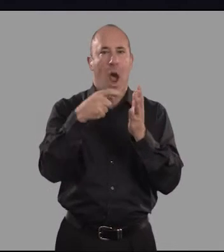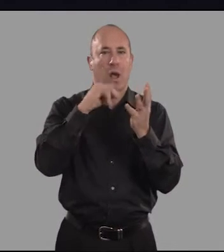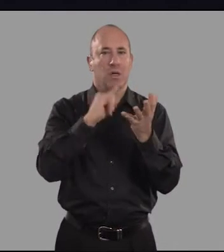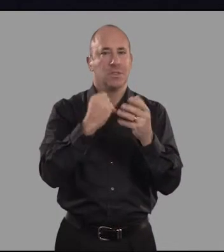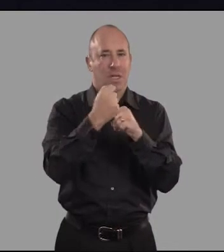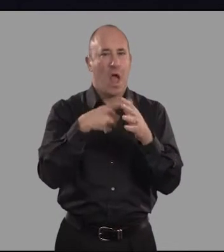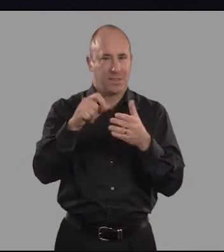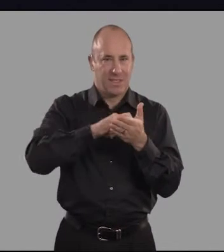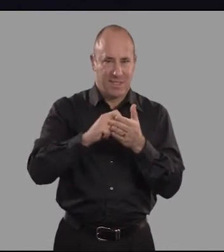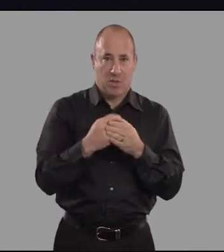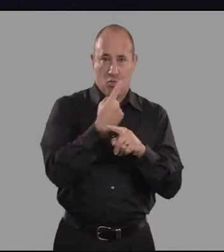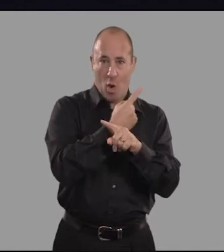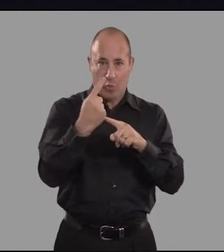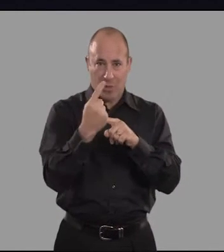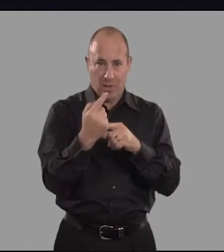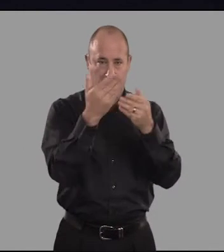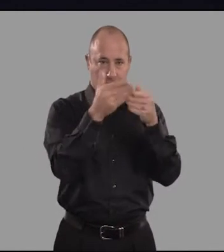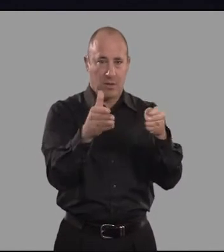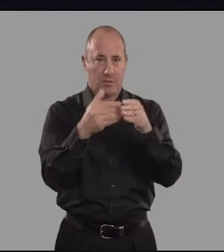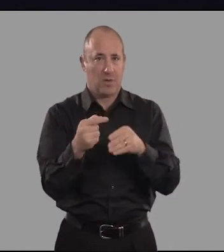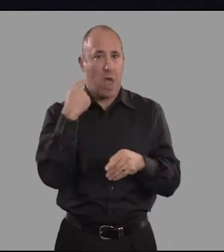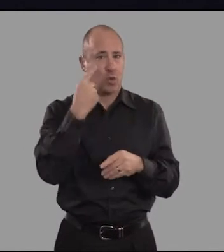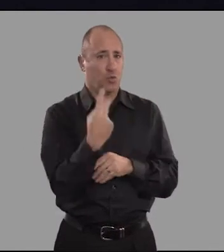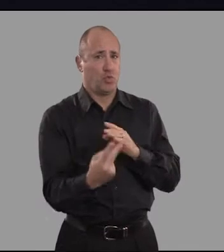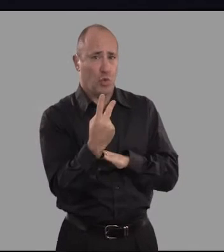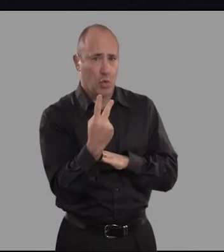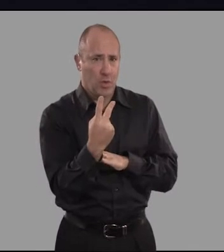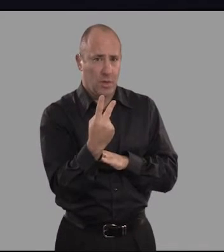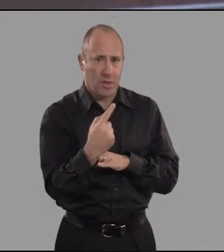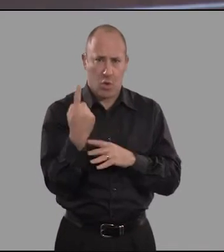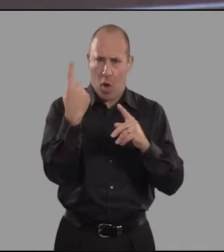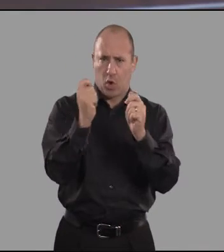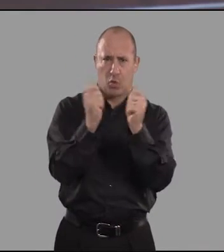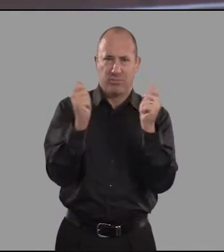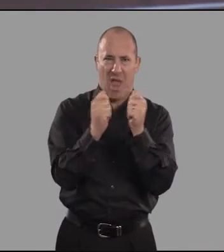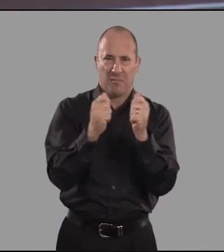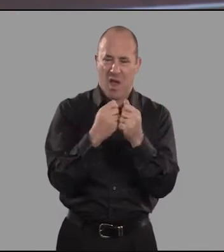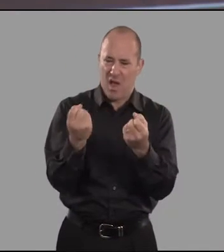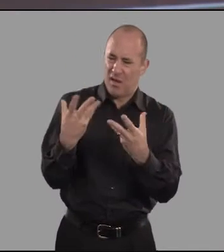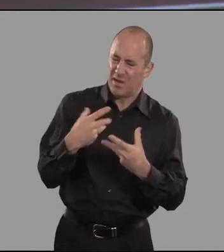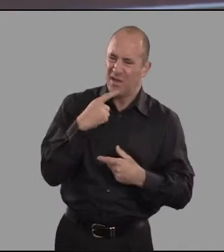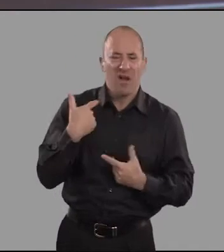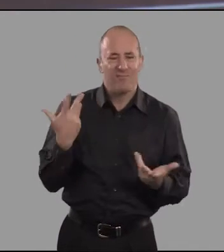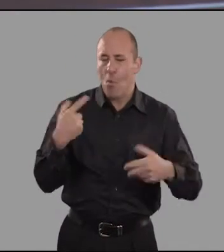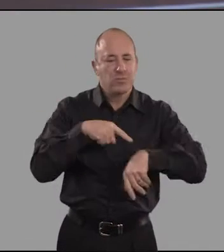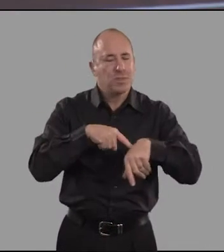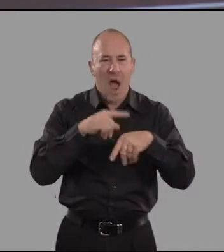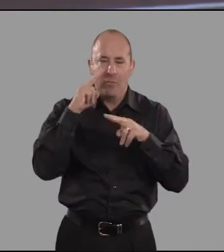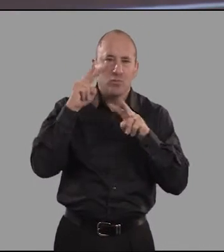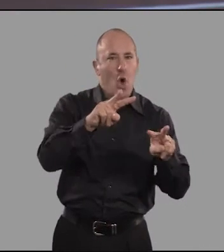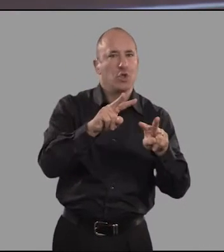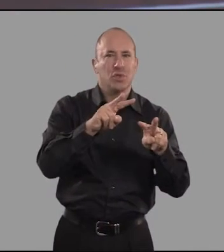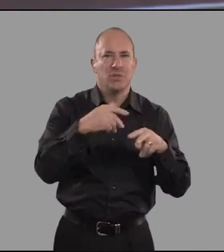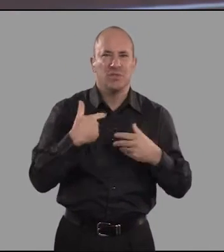were only two openings in London, what are we to think when one national paper tells us it doesn't have time to review it? And what are we to think when, even as they're saying